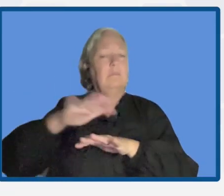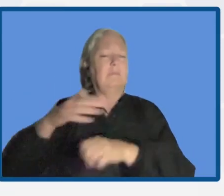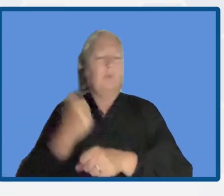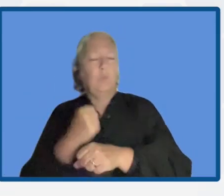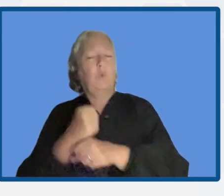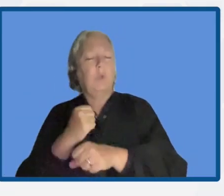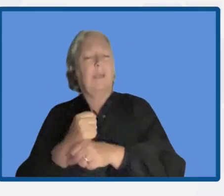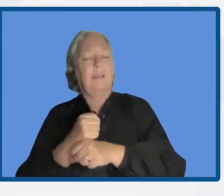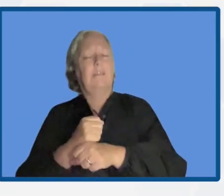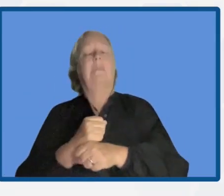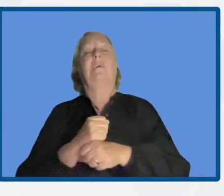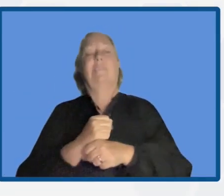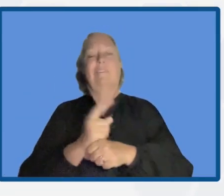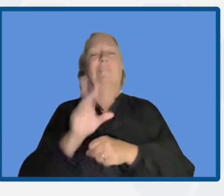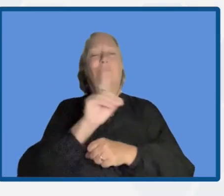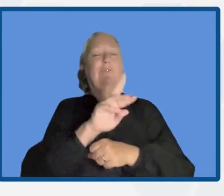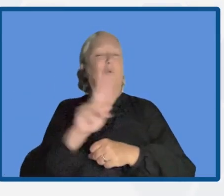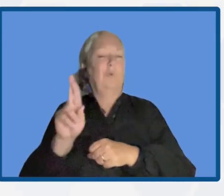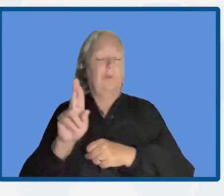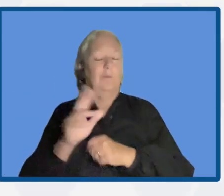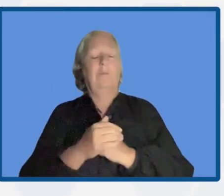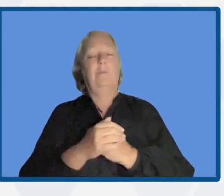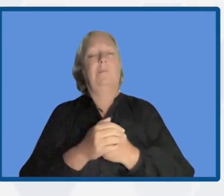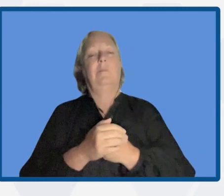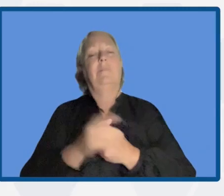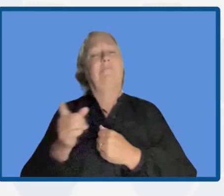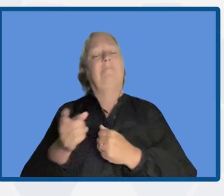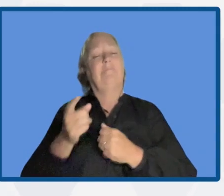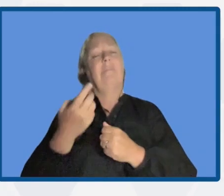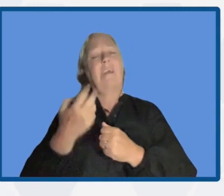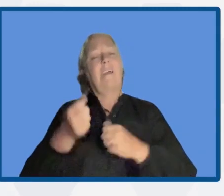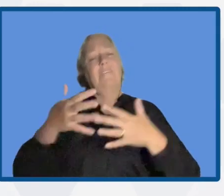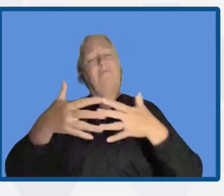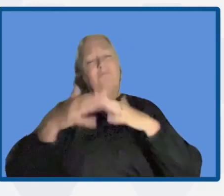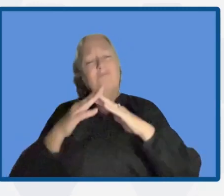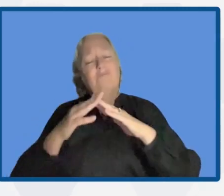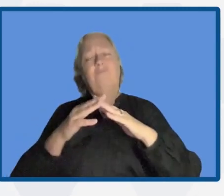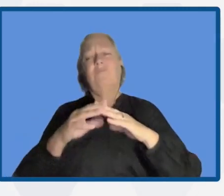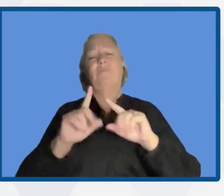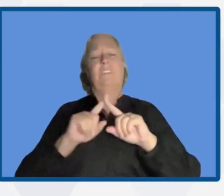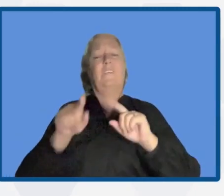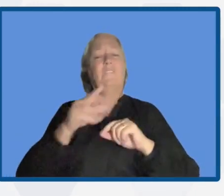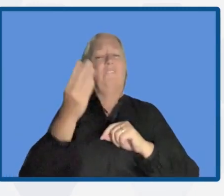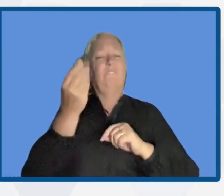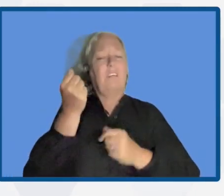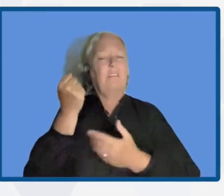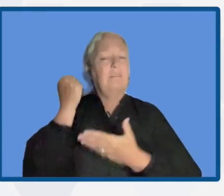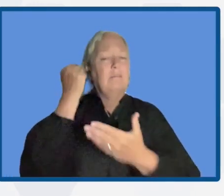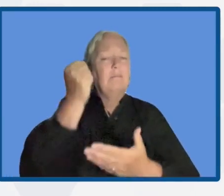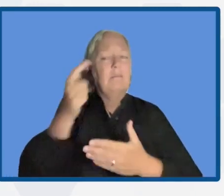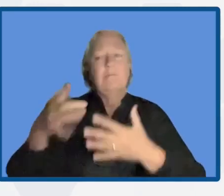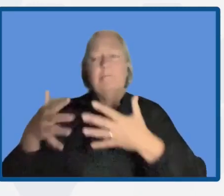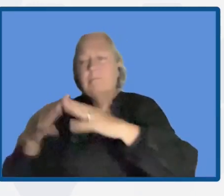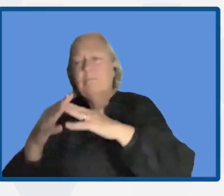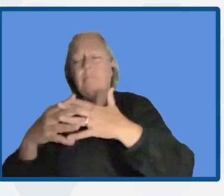projects by different funds and the Green Climate Fund. besides,